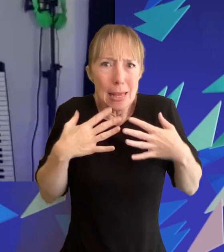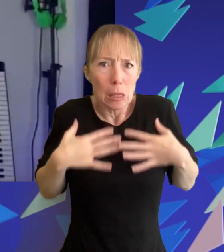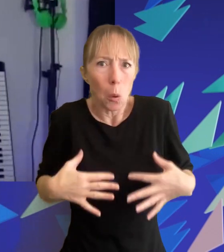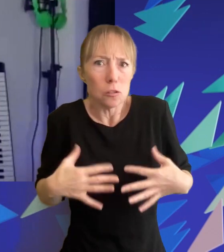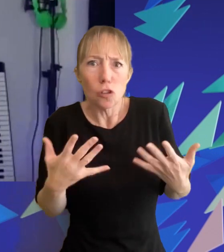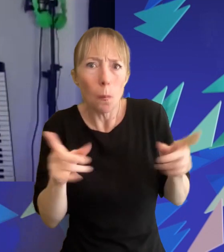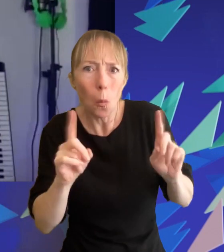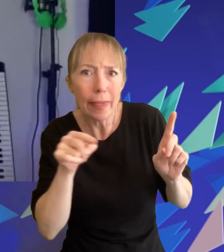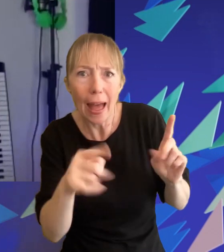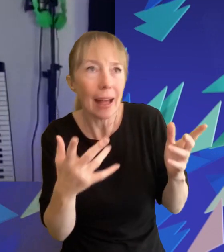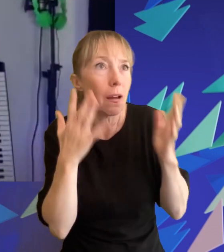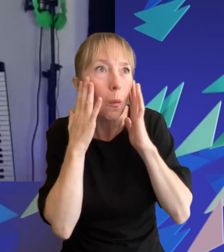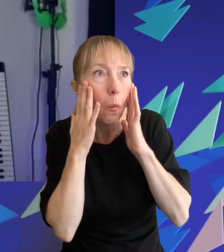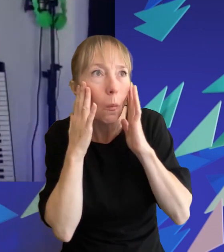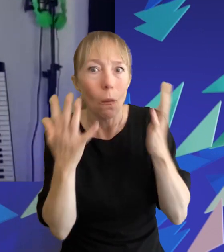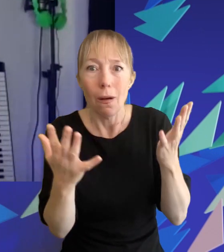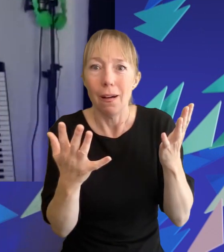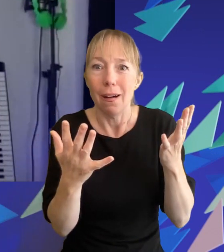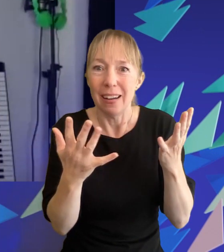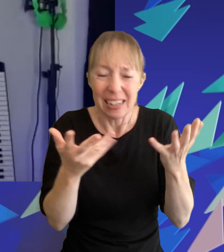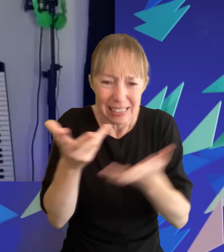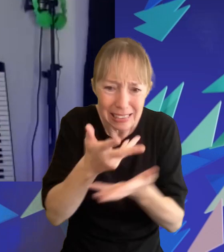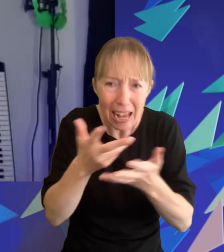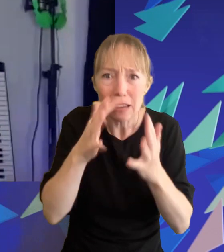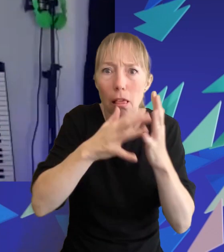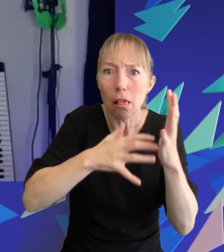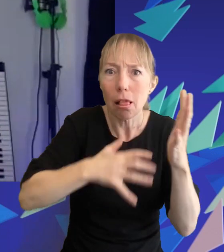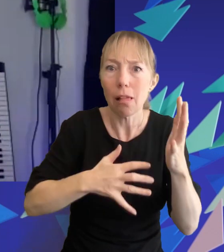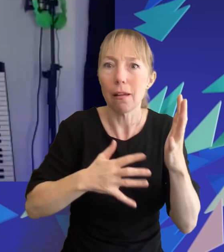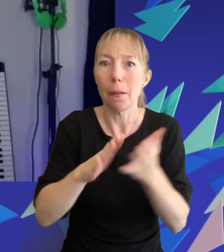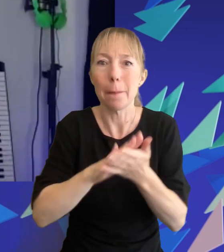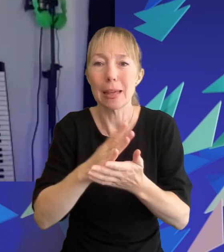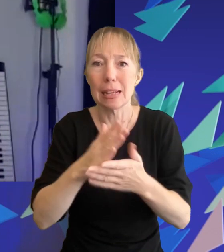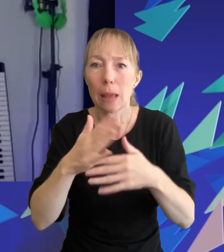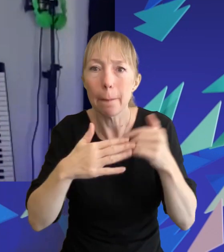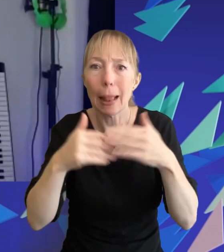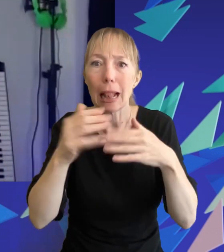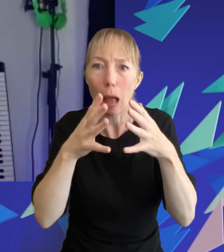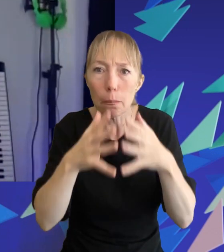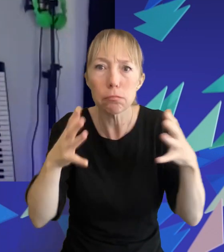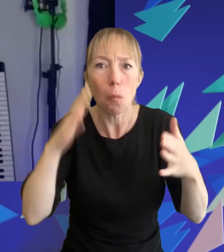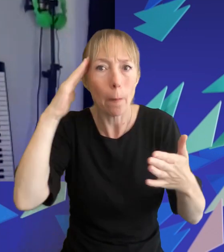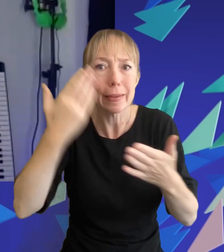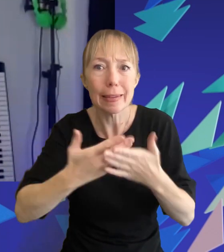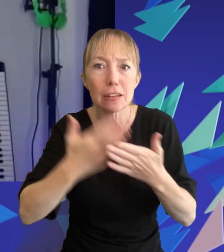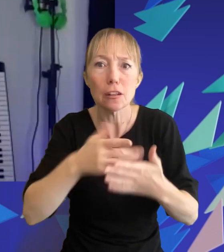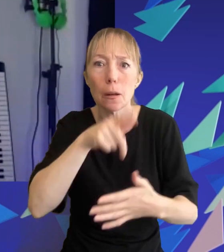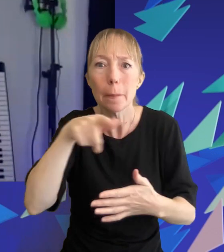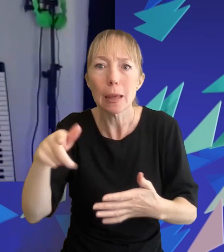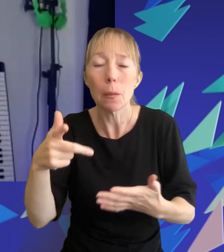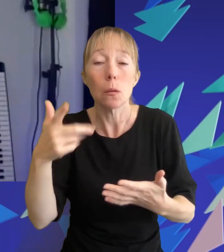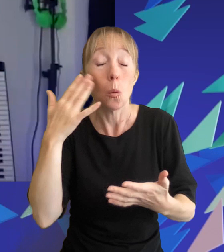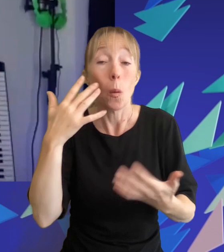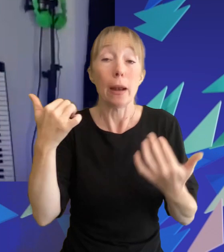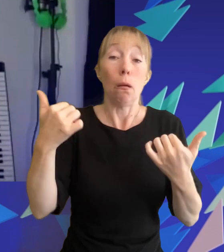was and it yeah just really really built this obsession around the hunger games that i think that when it finally